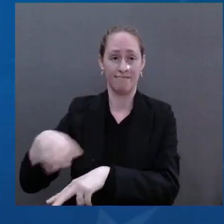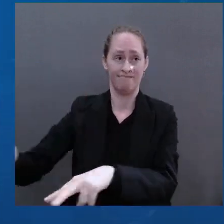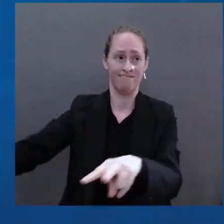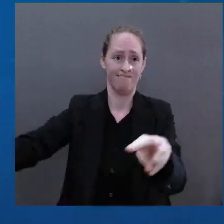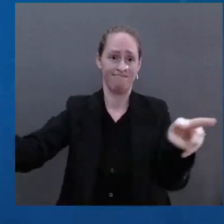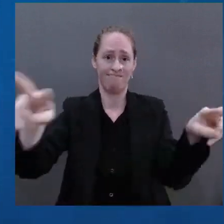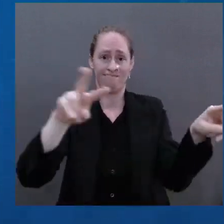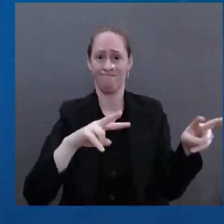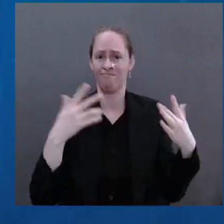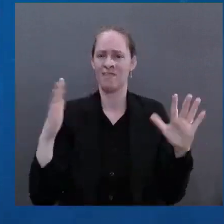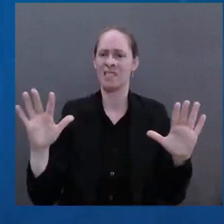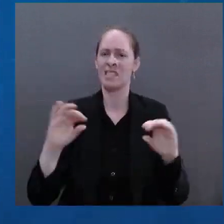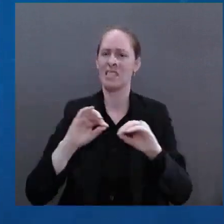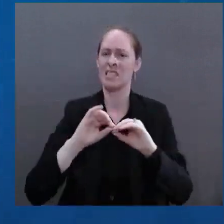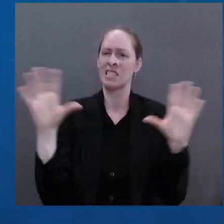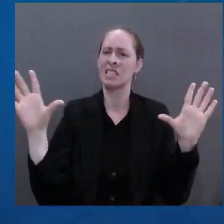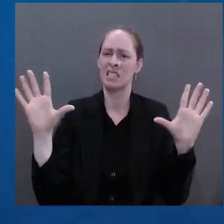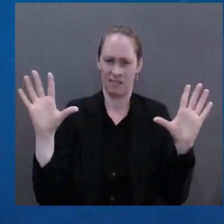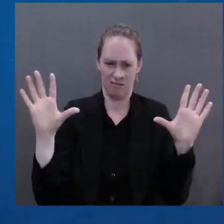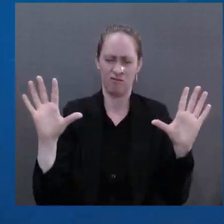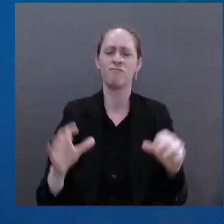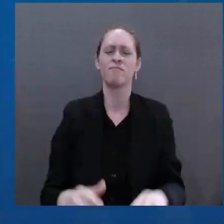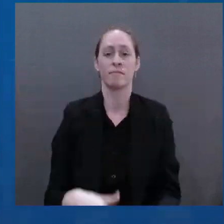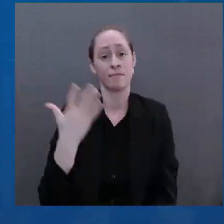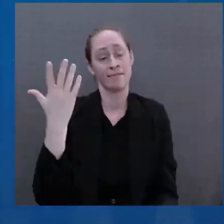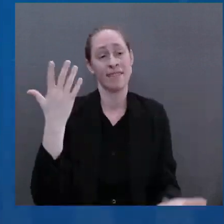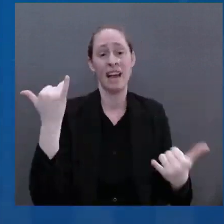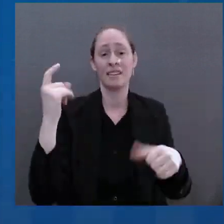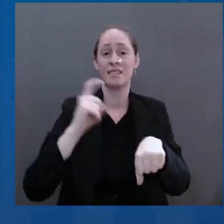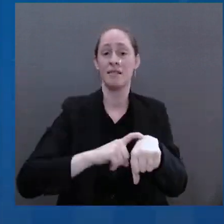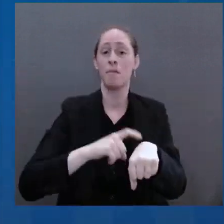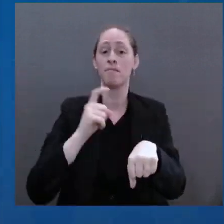fossil fuels. And we, the United States, will help.